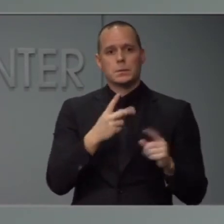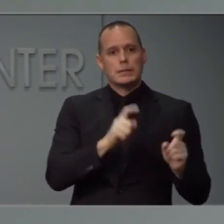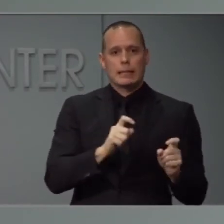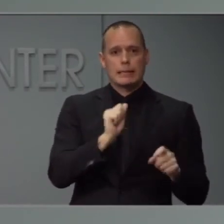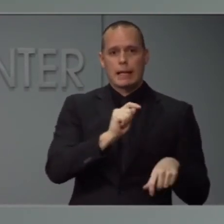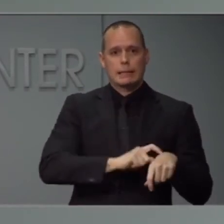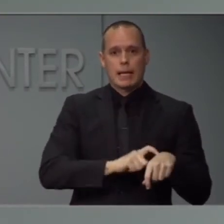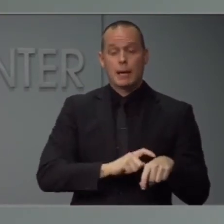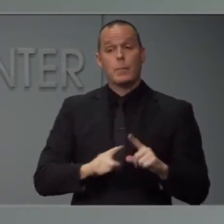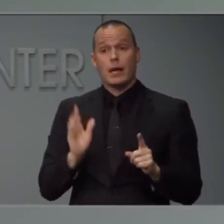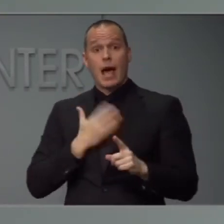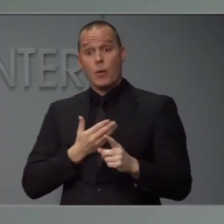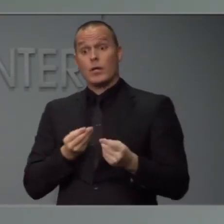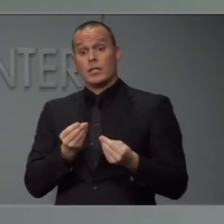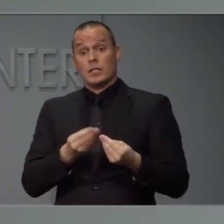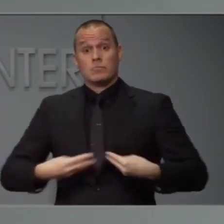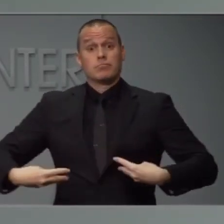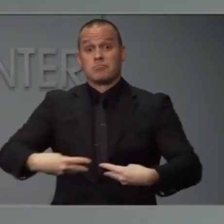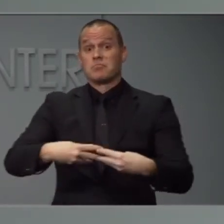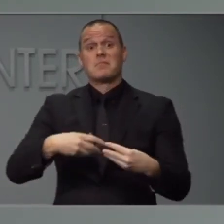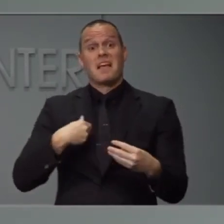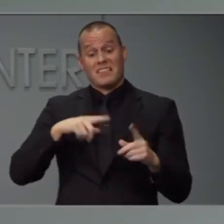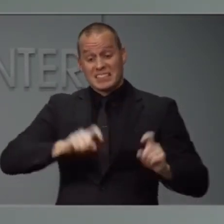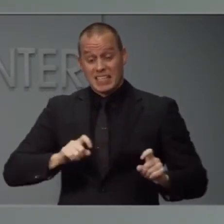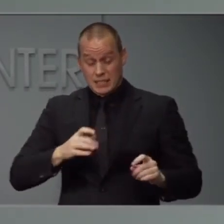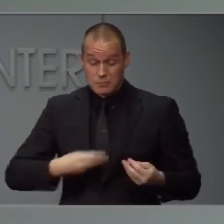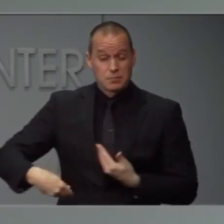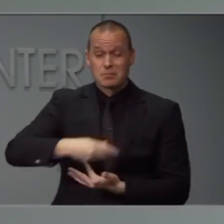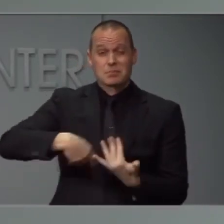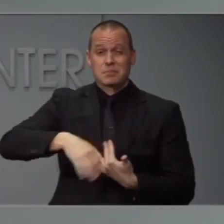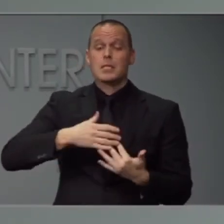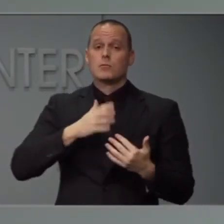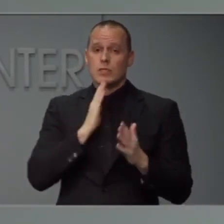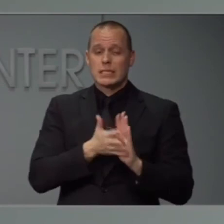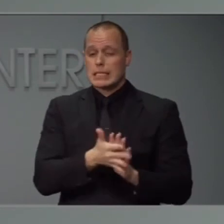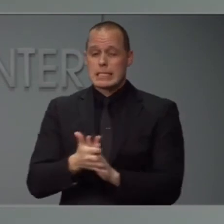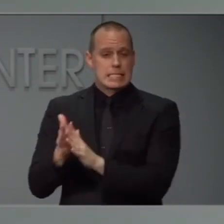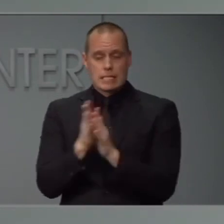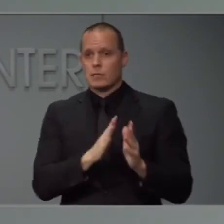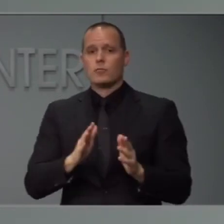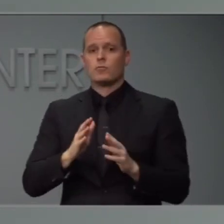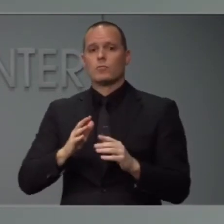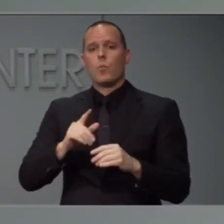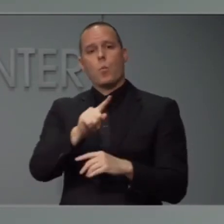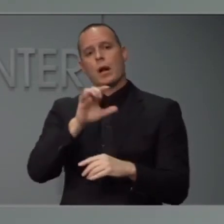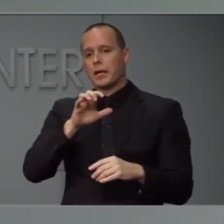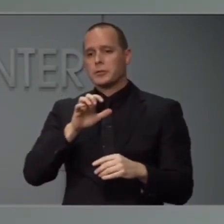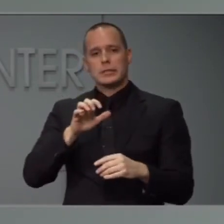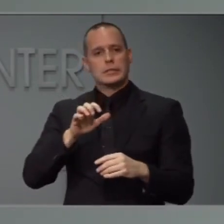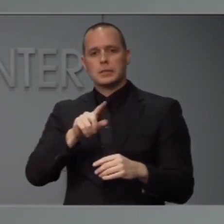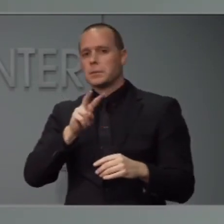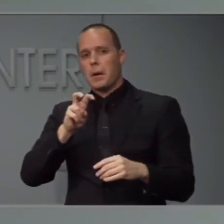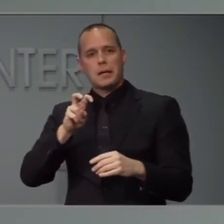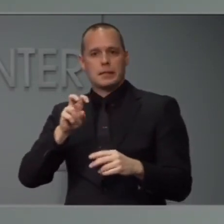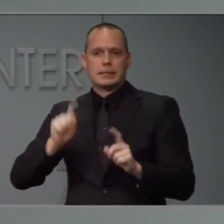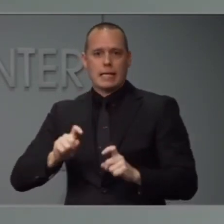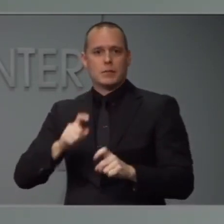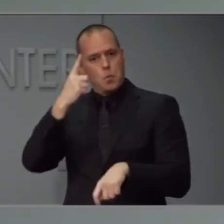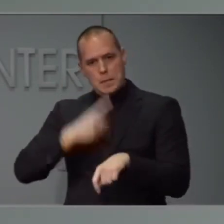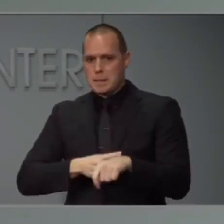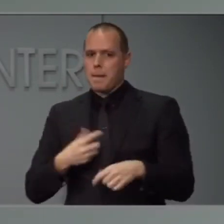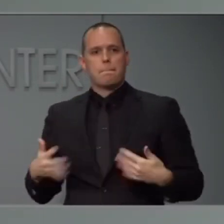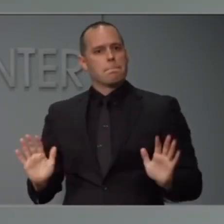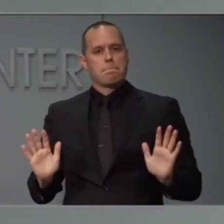can run hundreds at a time but do take many more hours to run. So I think it's going to take all different kinds of ways